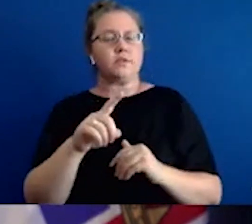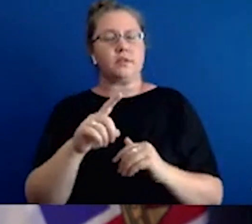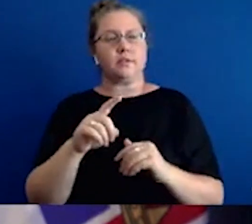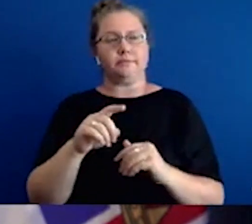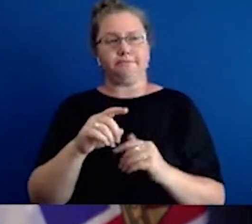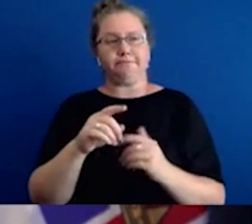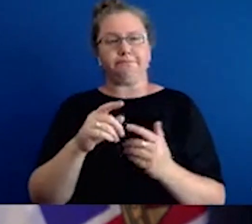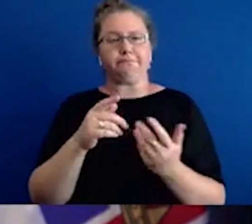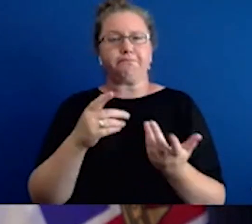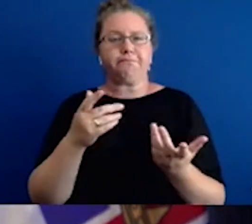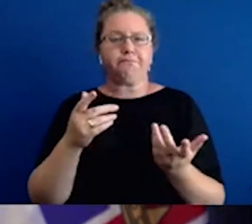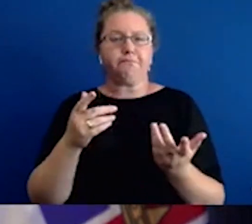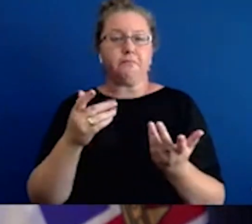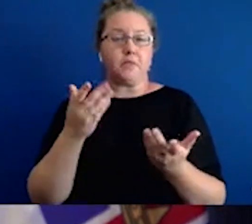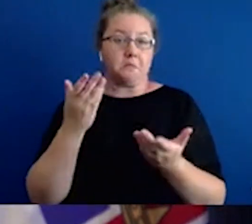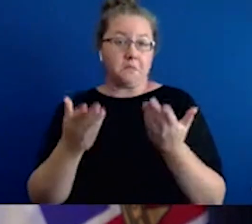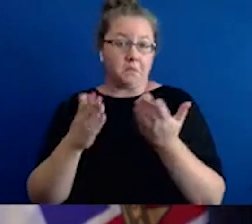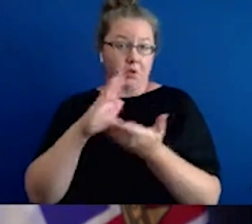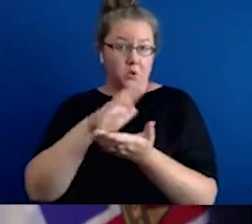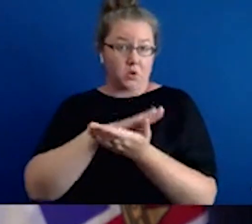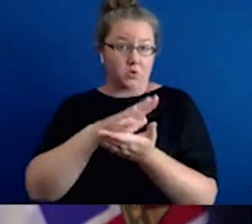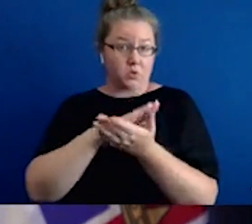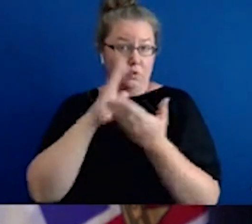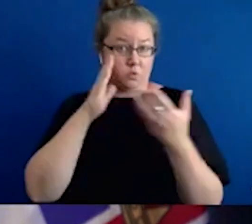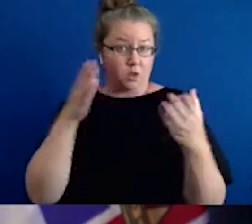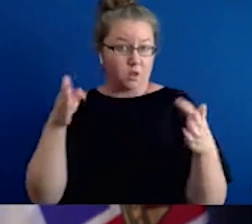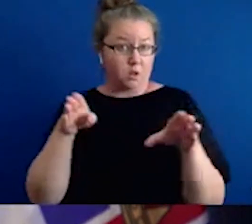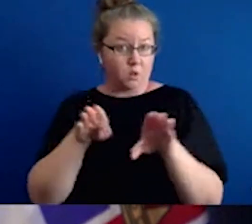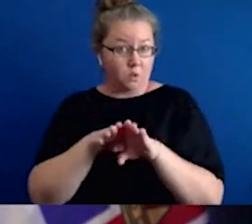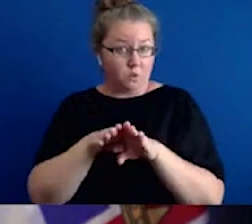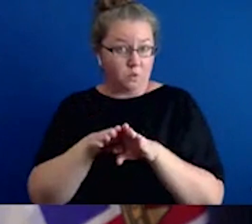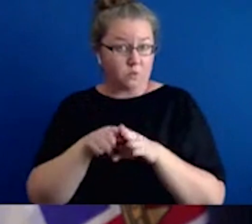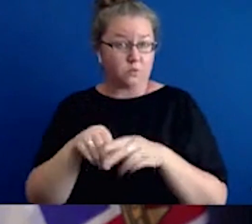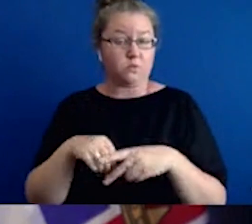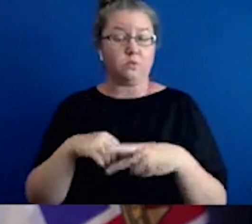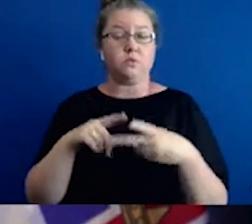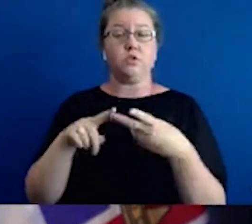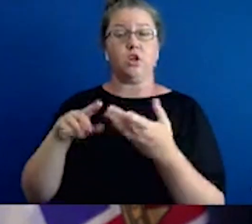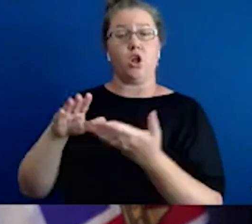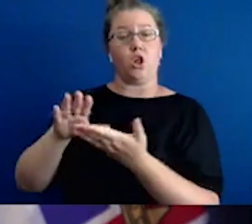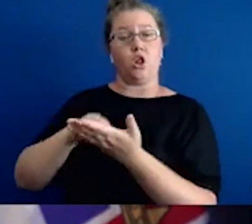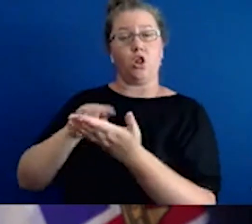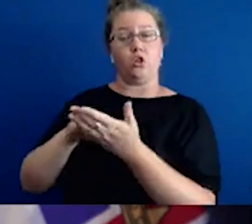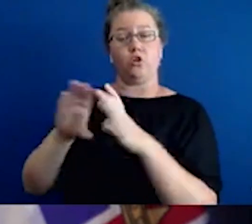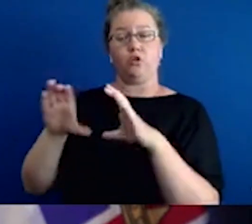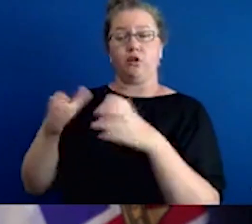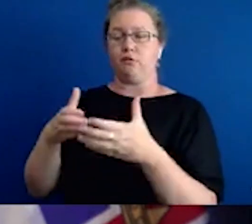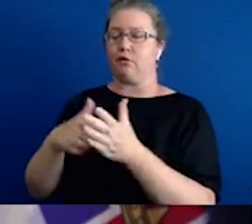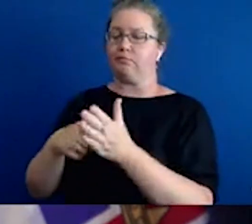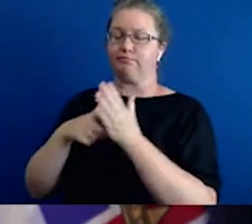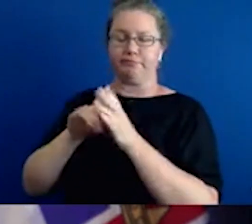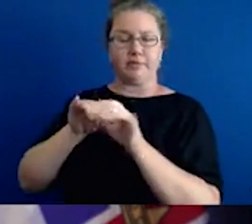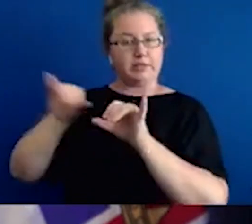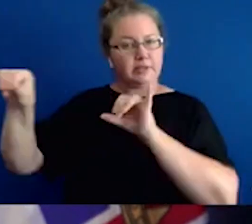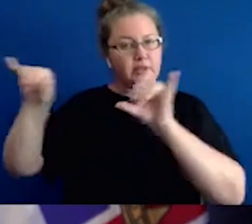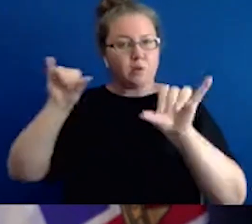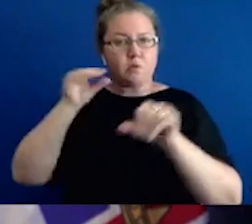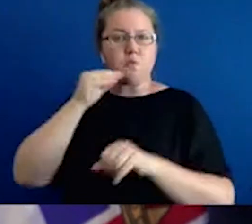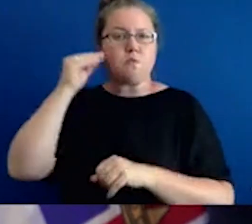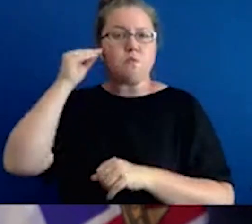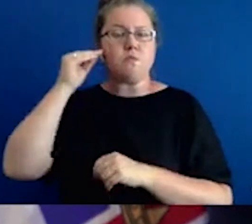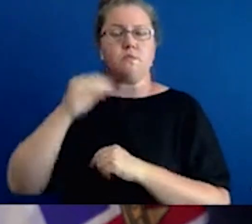And beyond that, Dr. Henry, is there a timing for when a school may be closed, or a cohort